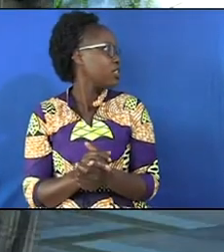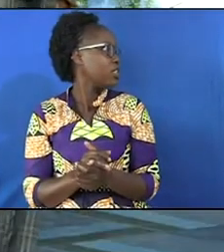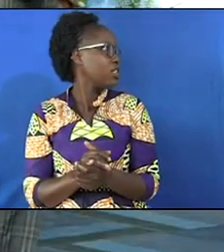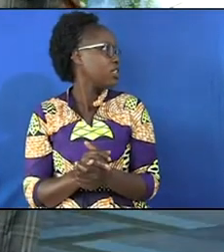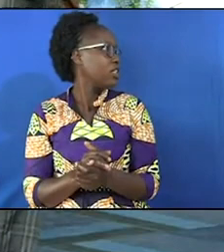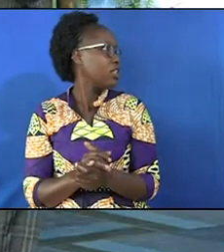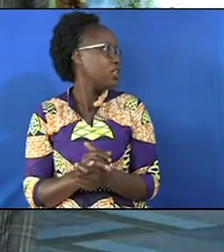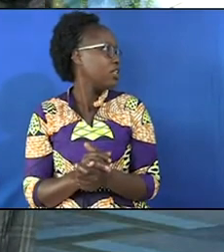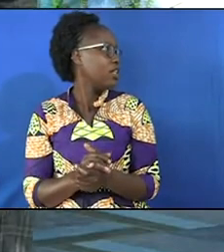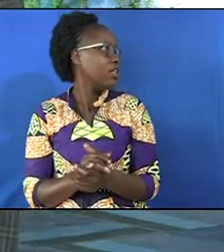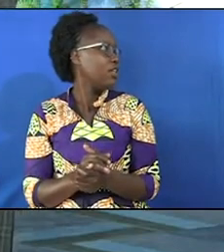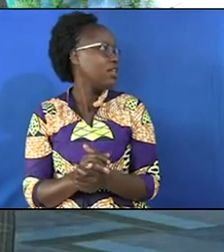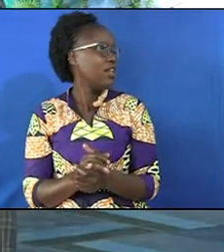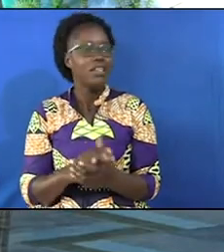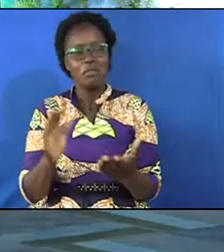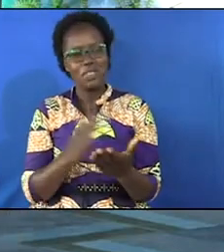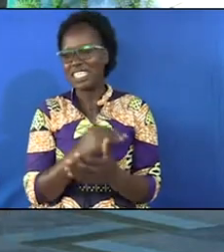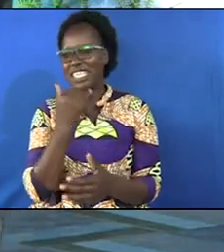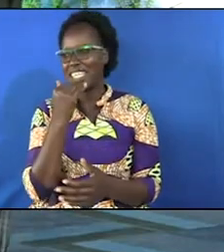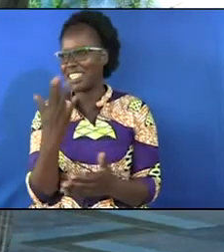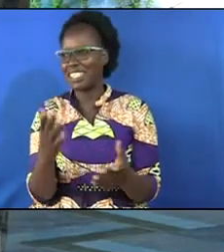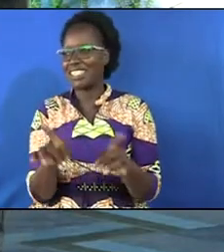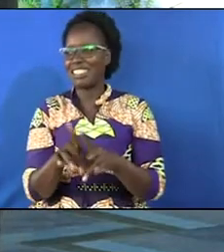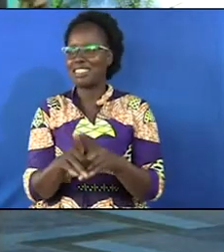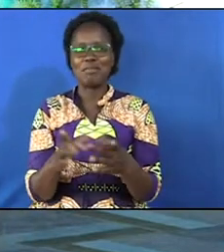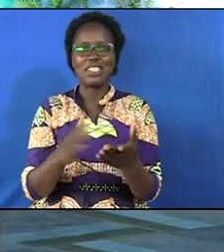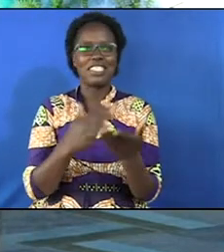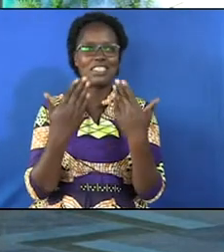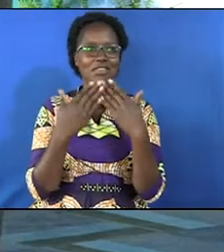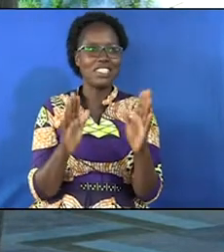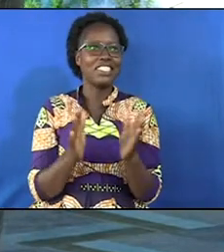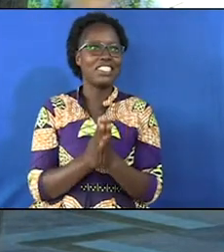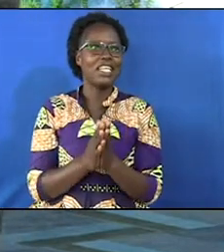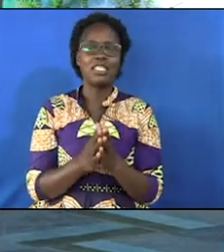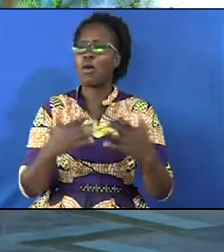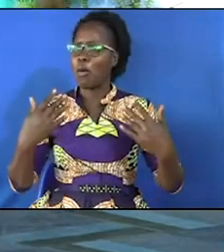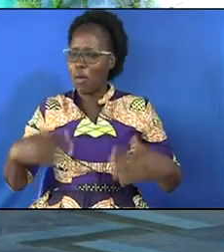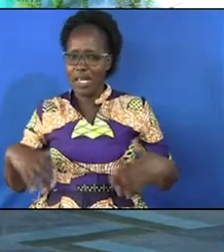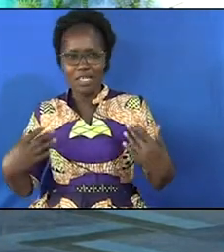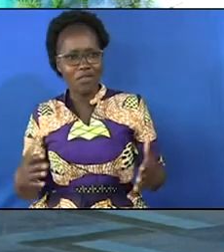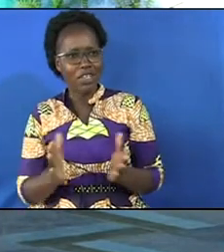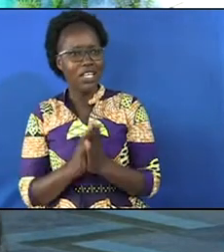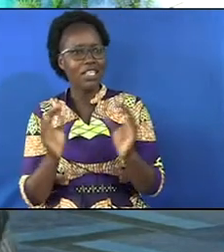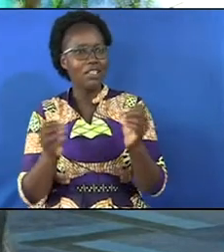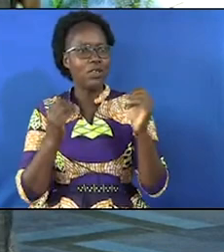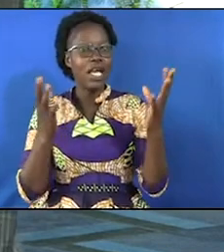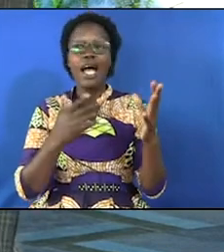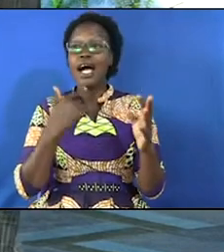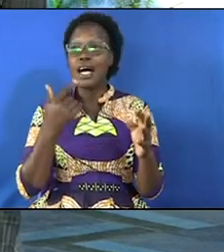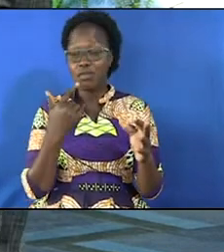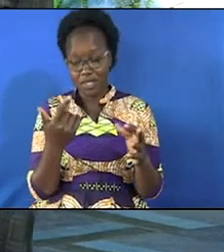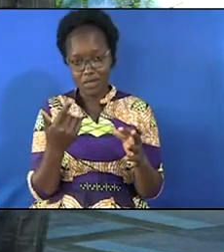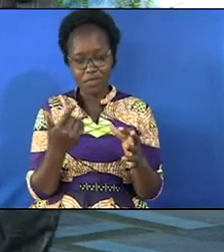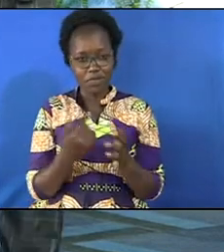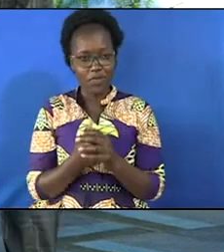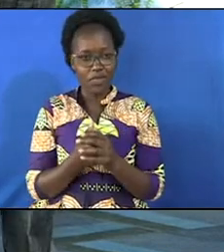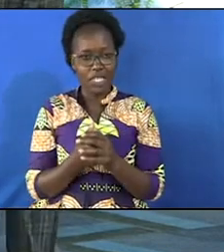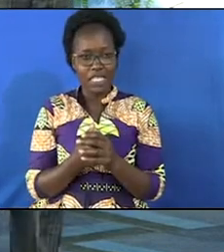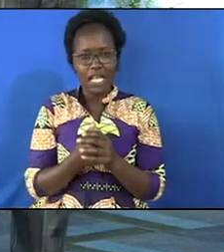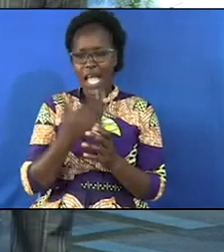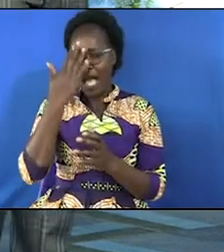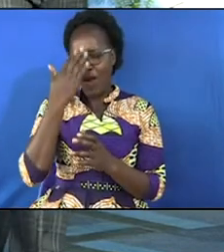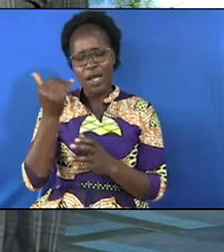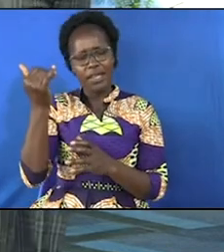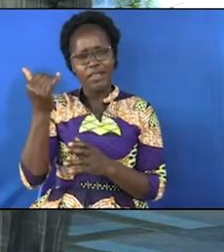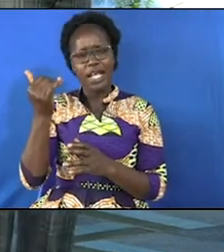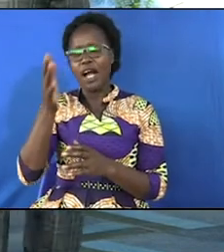can I sing for you now I'm not going to sing for you the singing has been done and they were wonderful I don't know I'm saying that because God